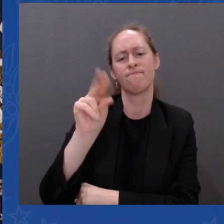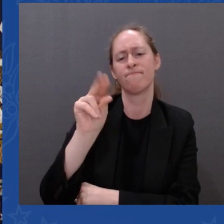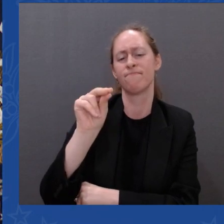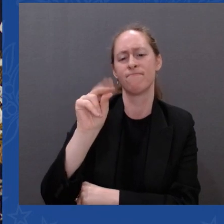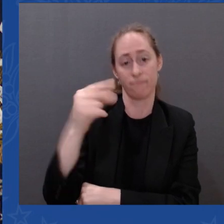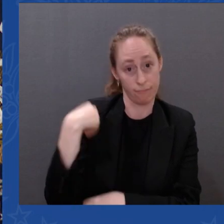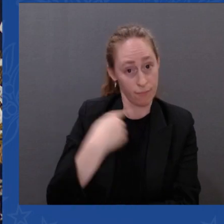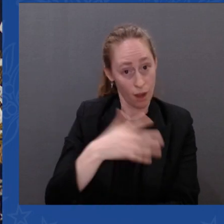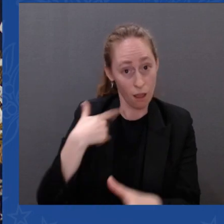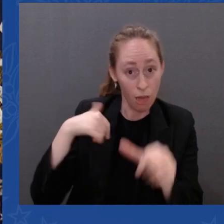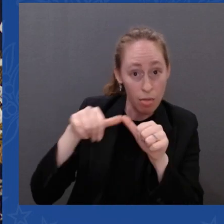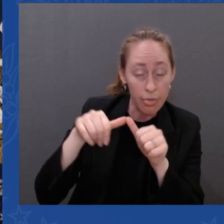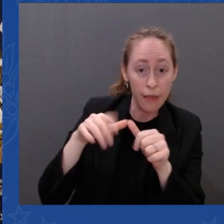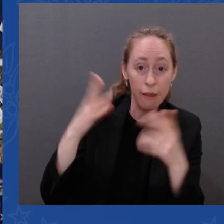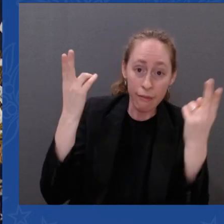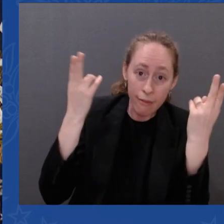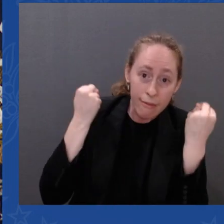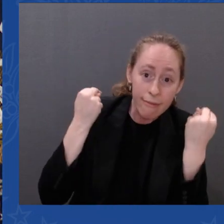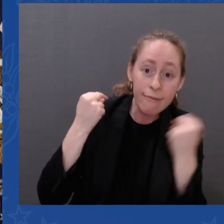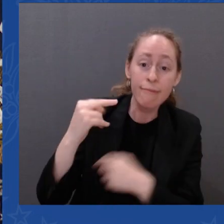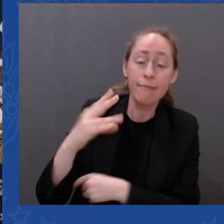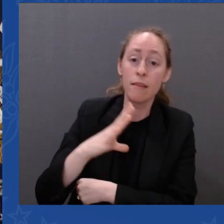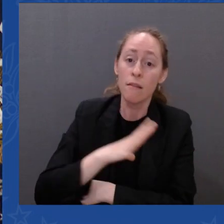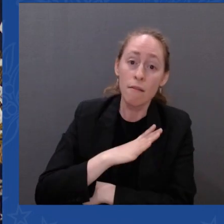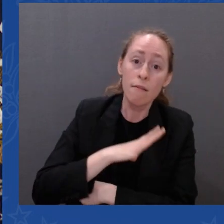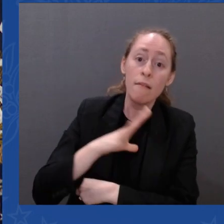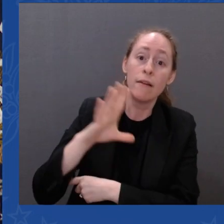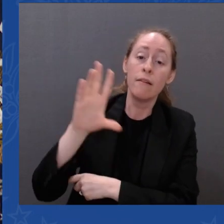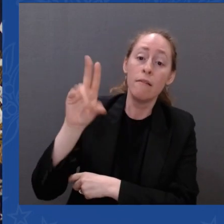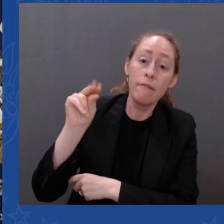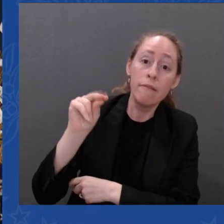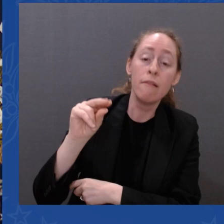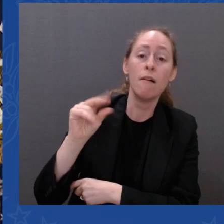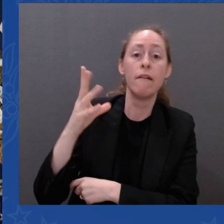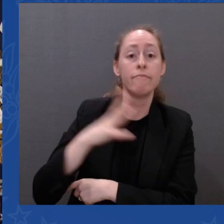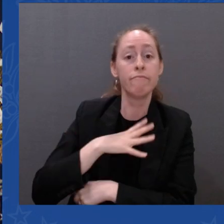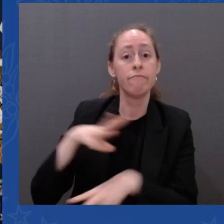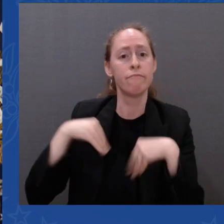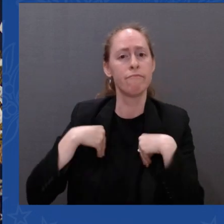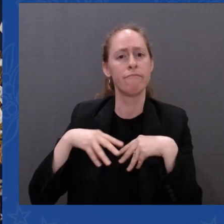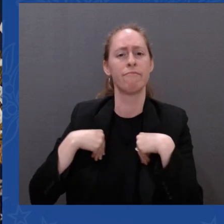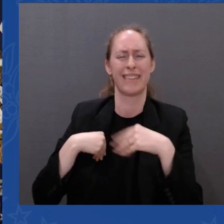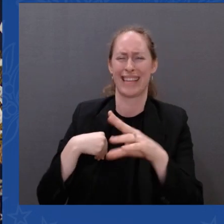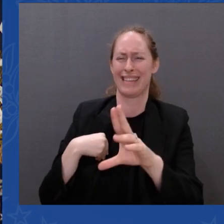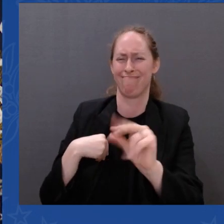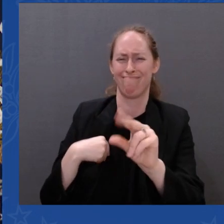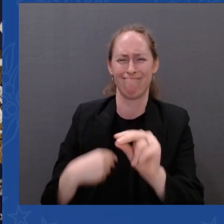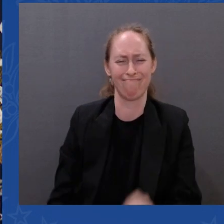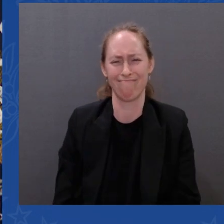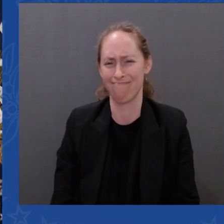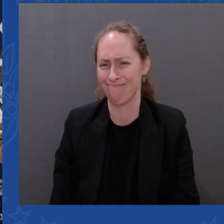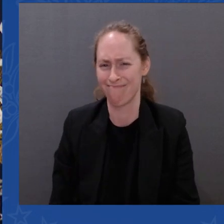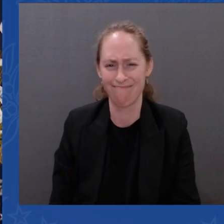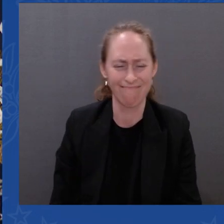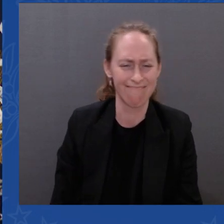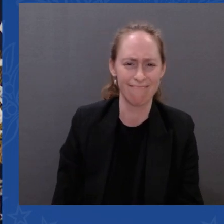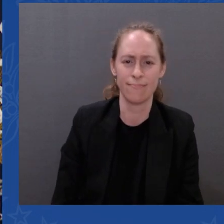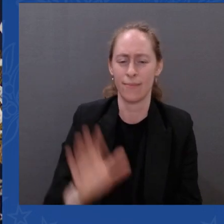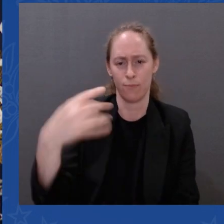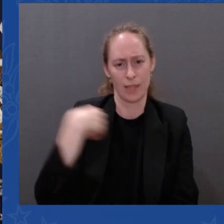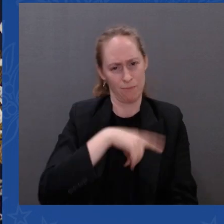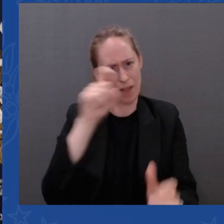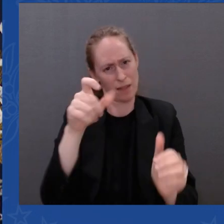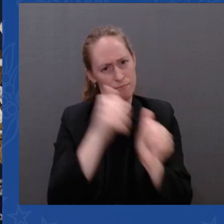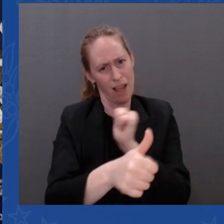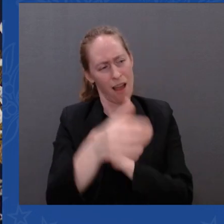common-sense laws, common-sense gun laws. I just got off on a trip from Asia, meeting